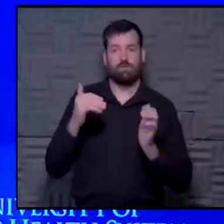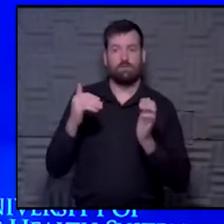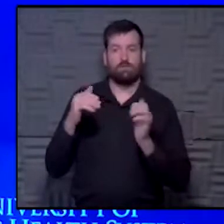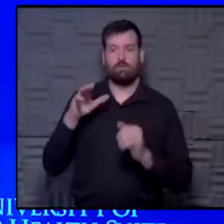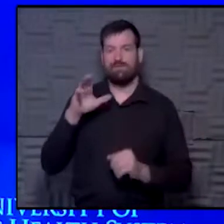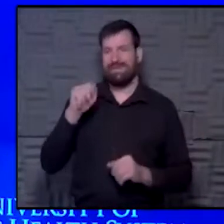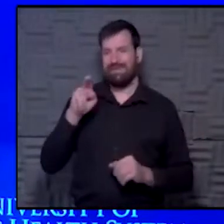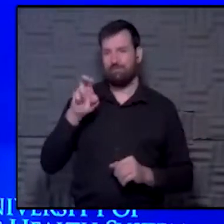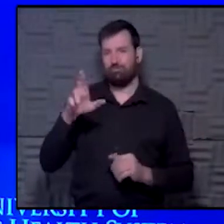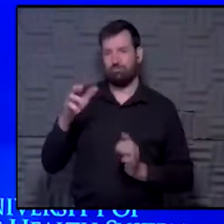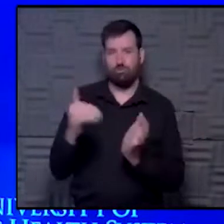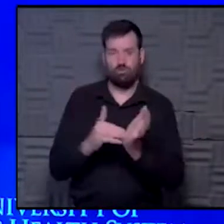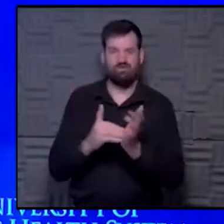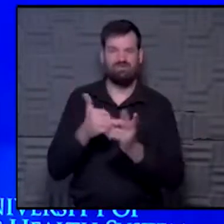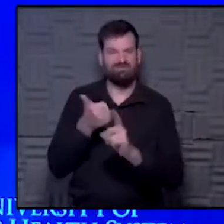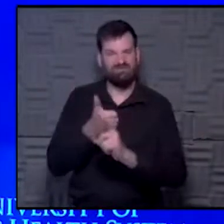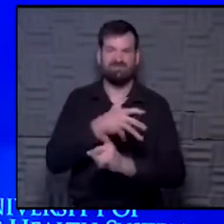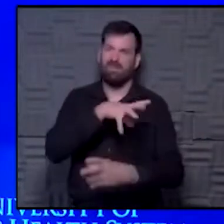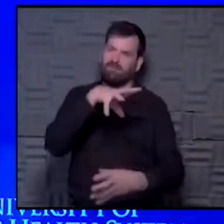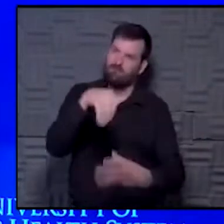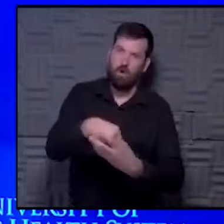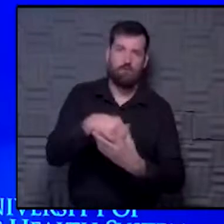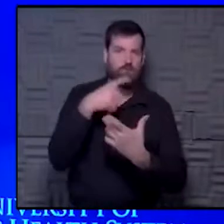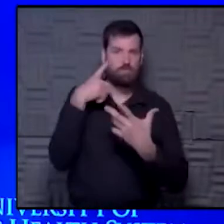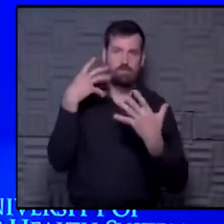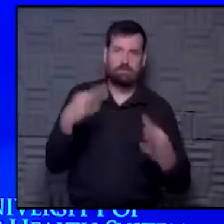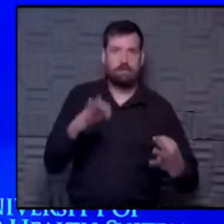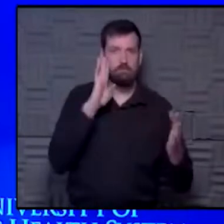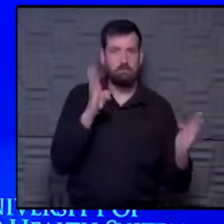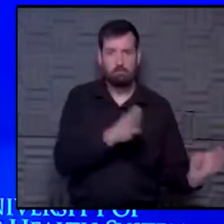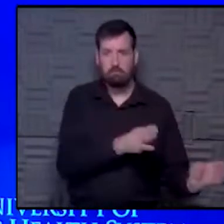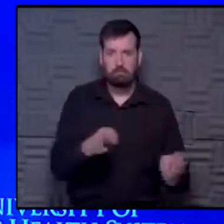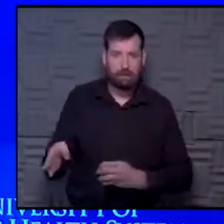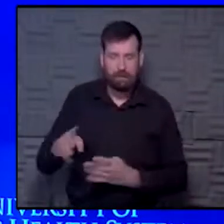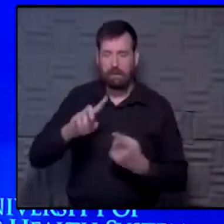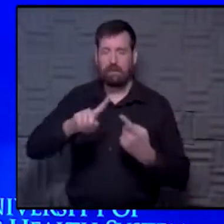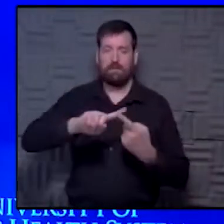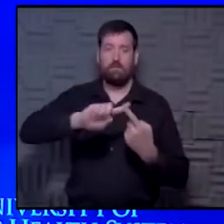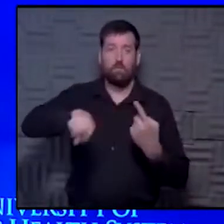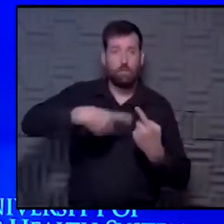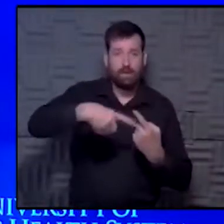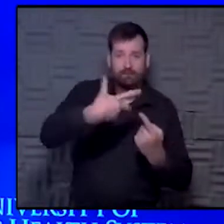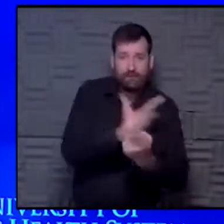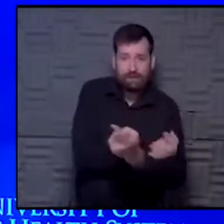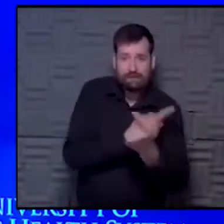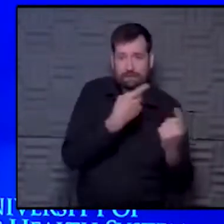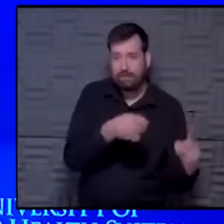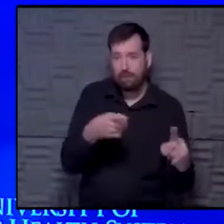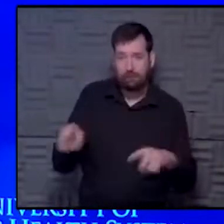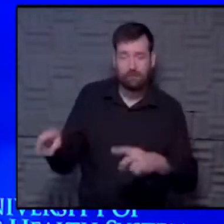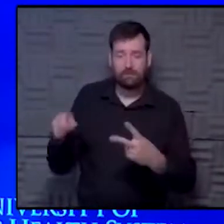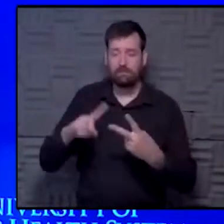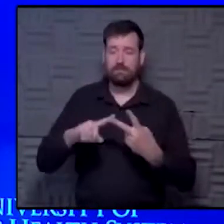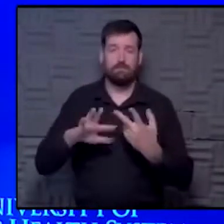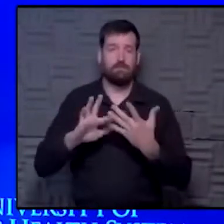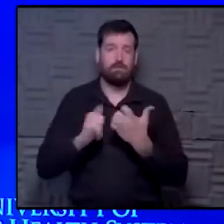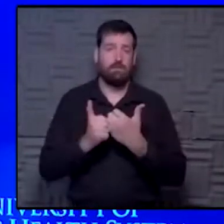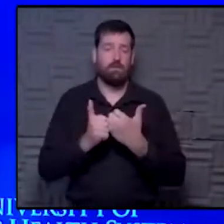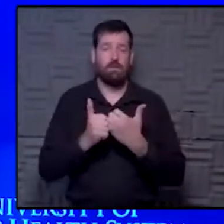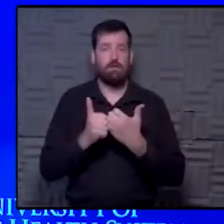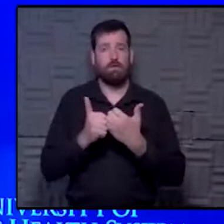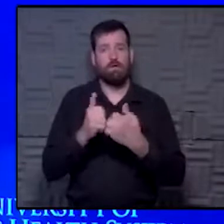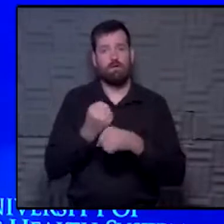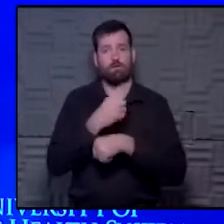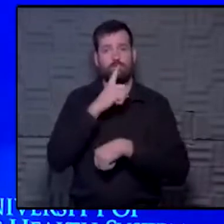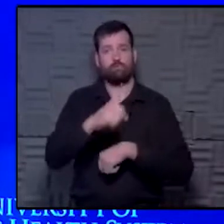Cancer Center are very involved in determining treatment plans when vaccines happen in those cycles and how we make sure that there's